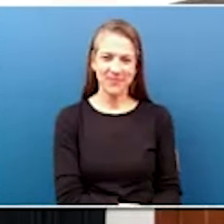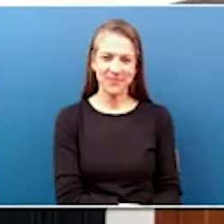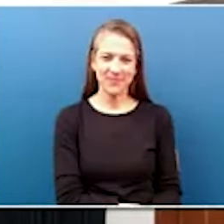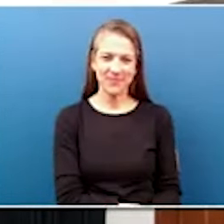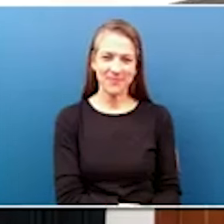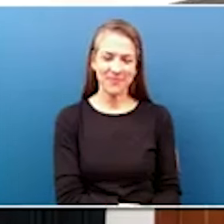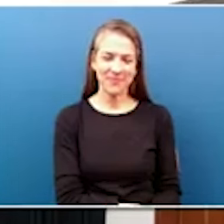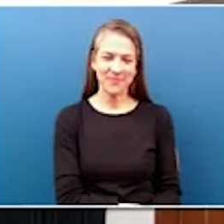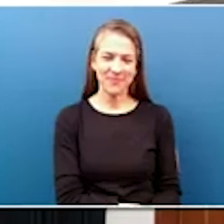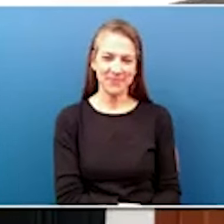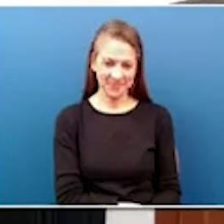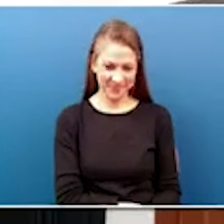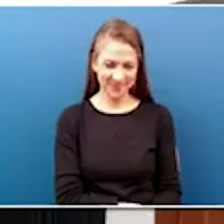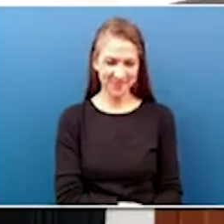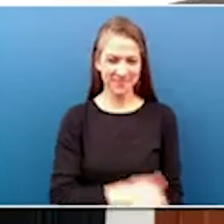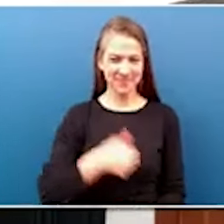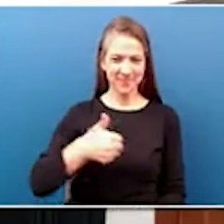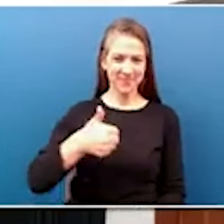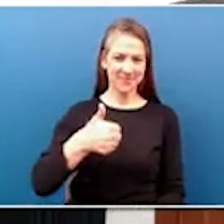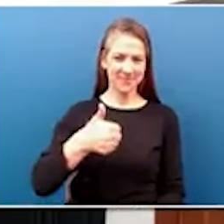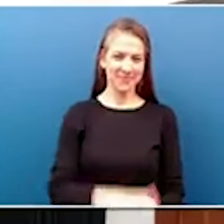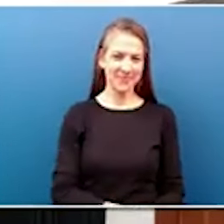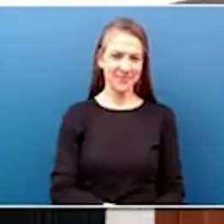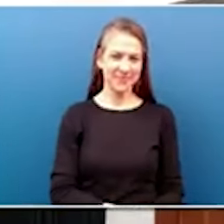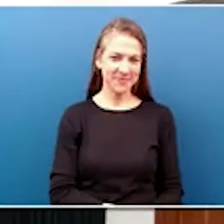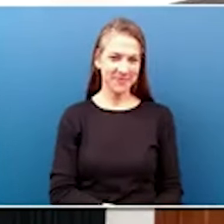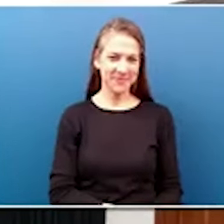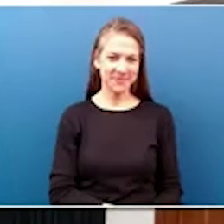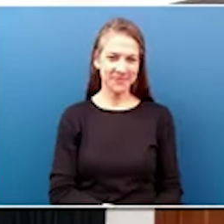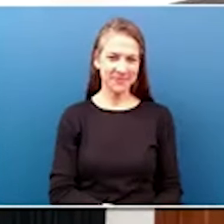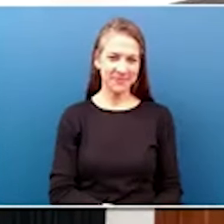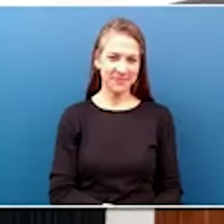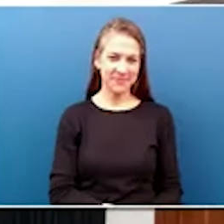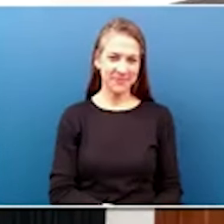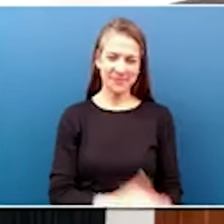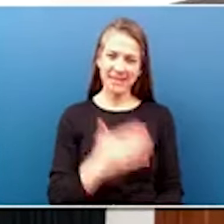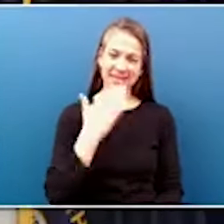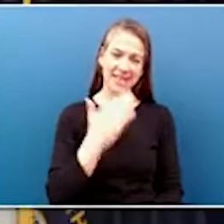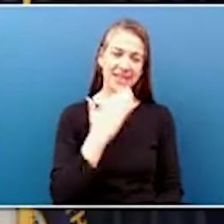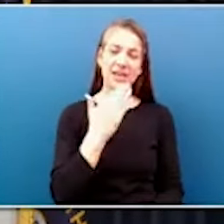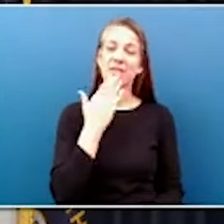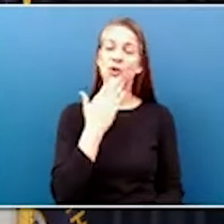All right. You want to brag on your project? Absolutely. Thank you. Good afternoon.